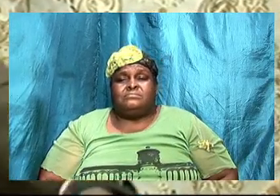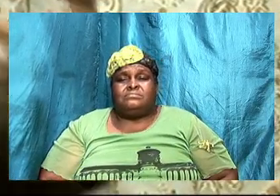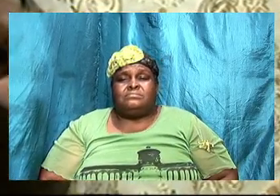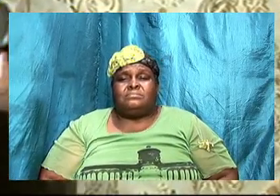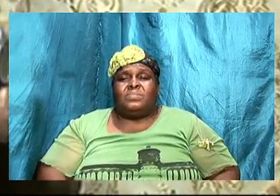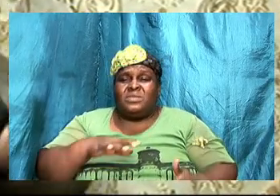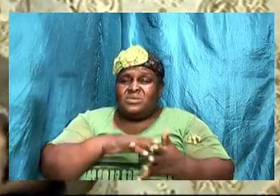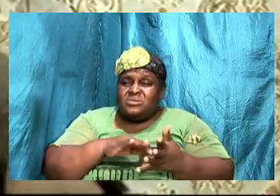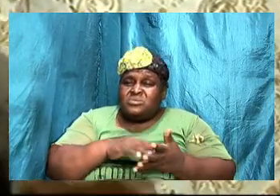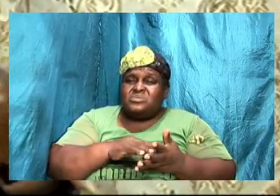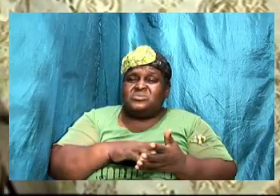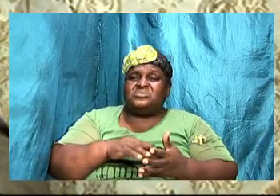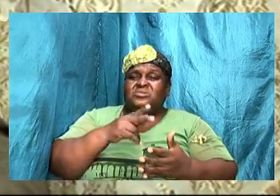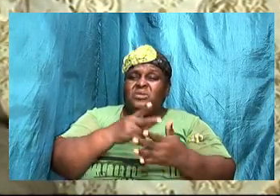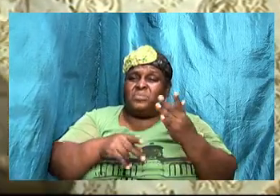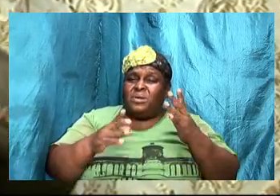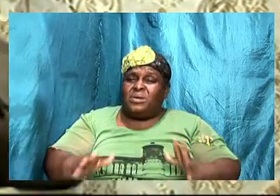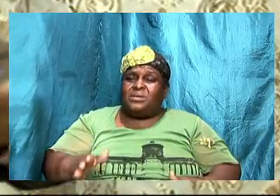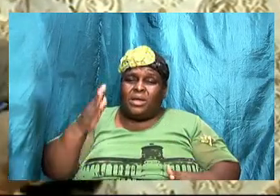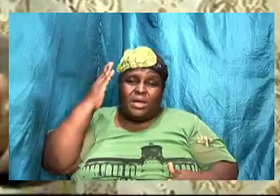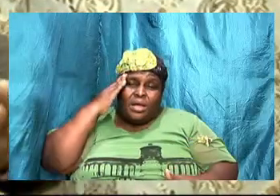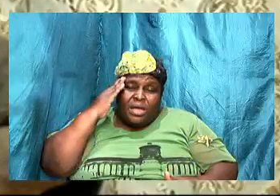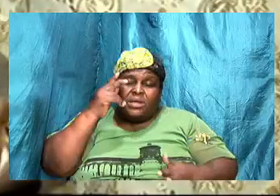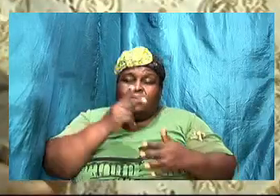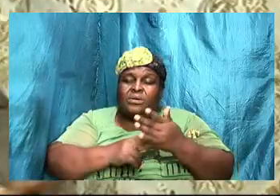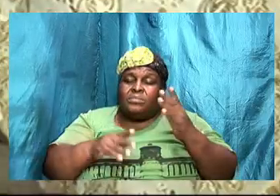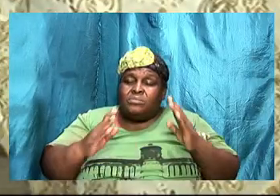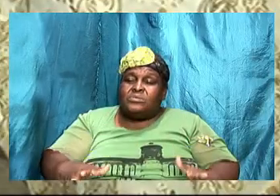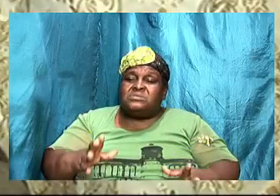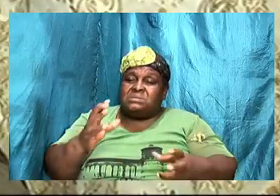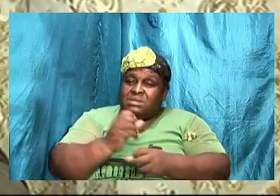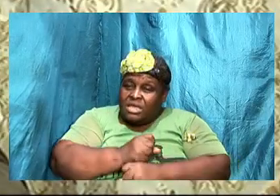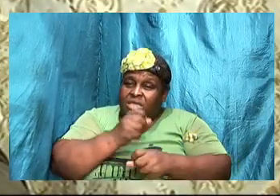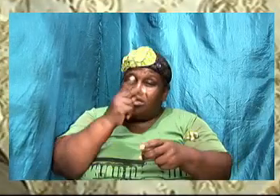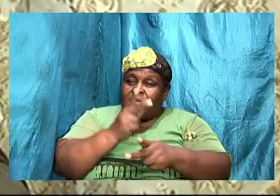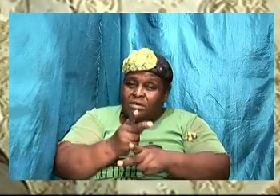study your partner know your partner but treat them good